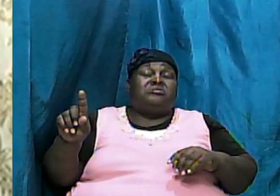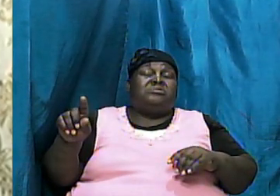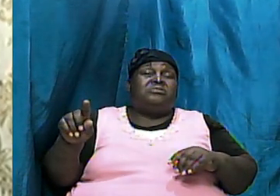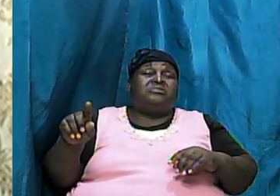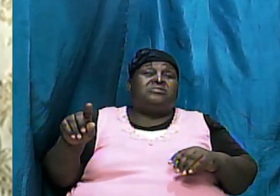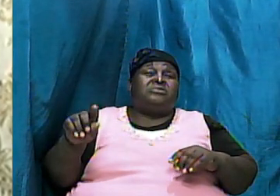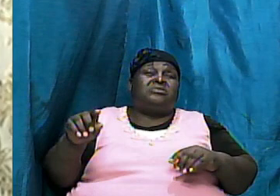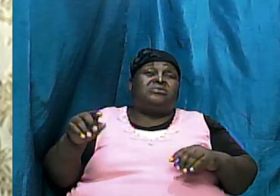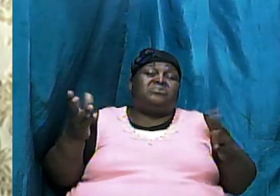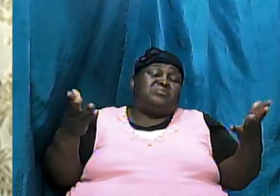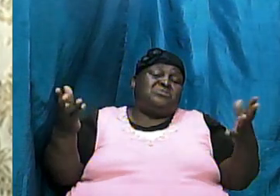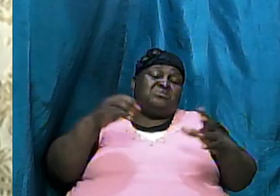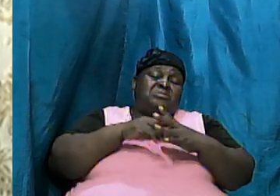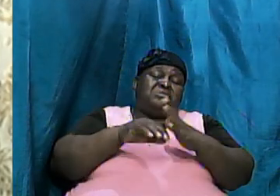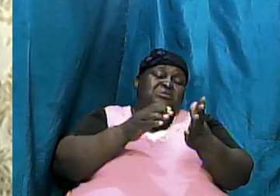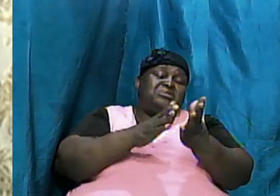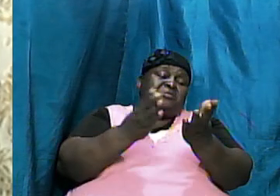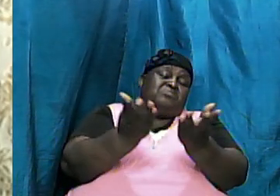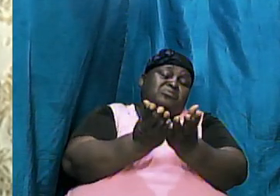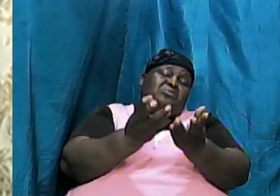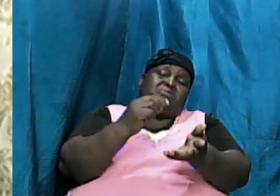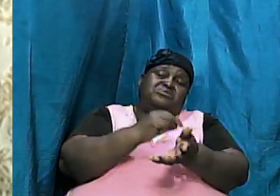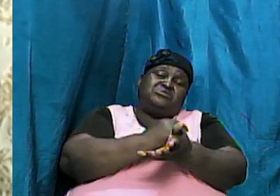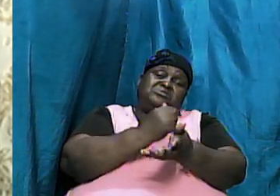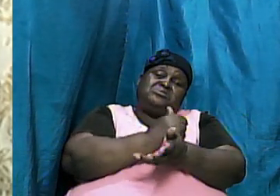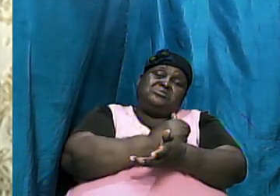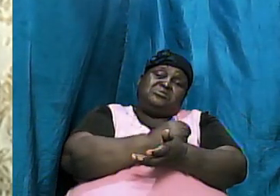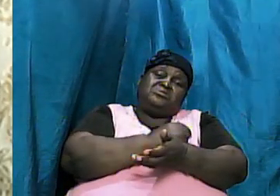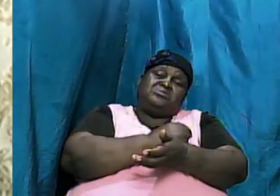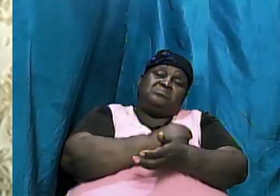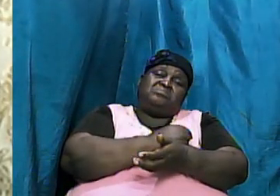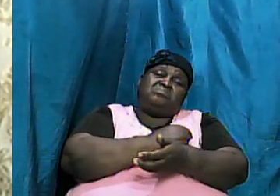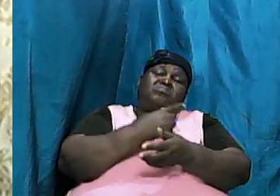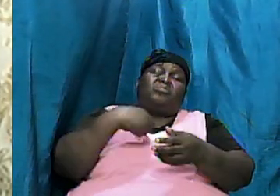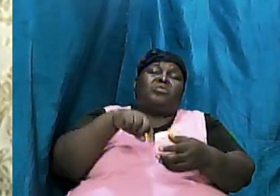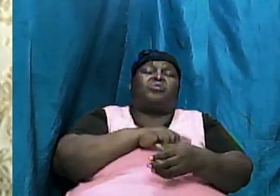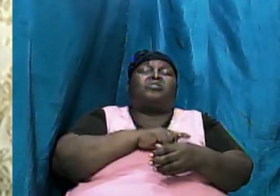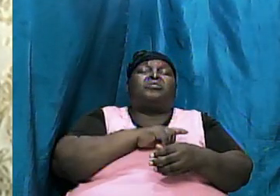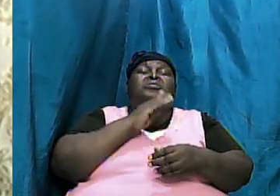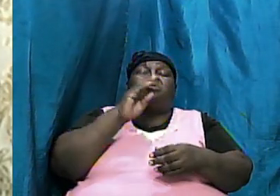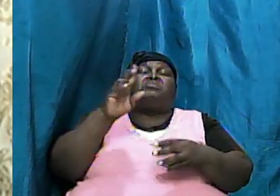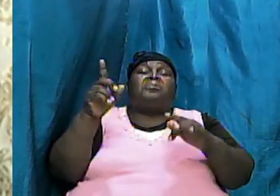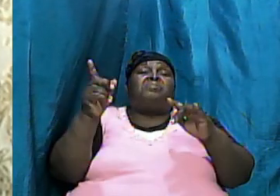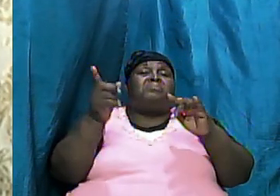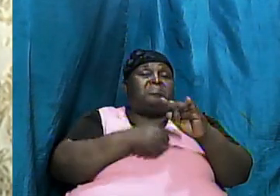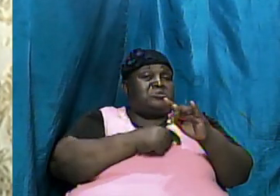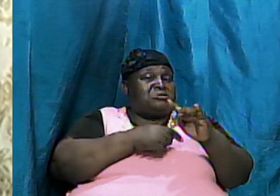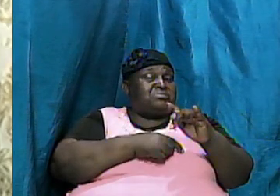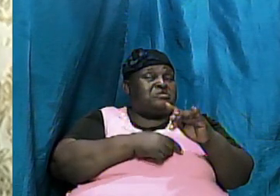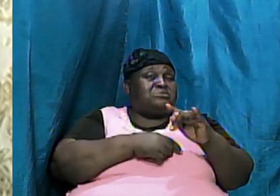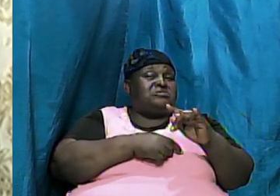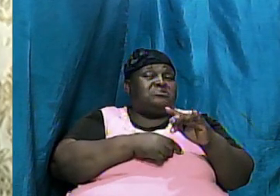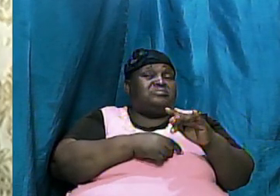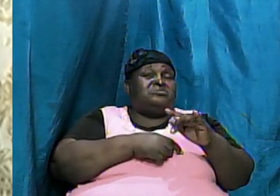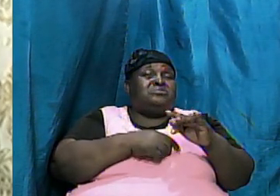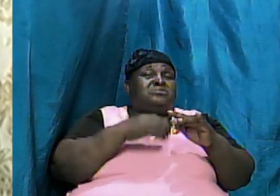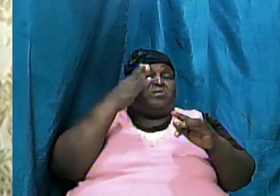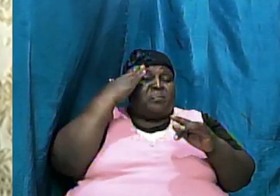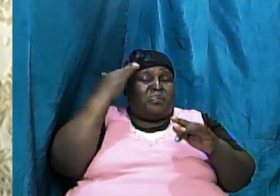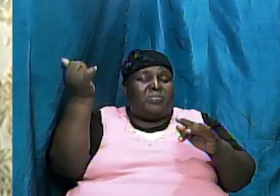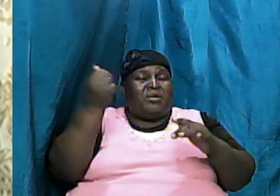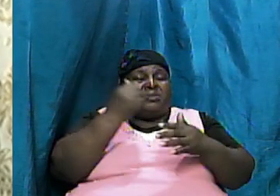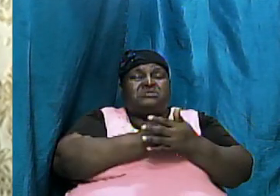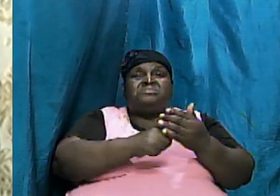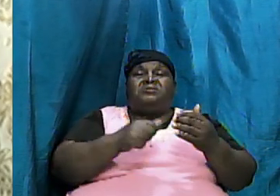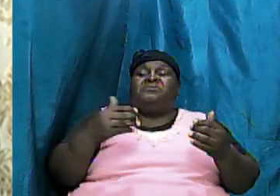of Genesis we are going to be missing out on exactly why some of the things that